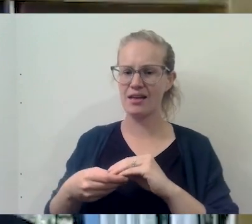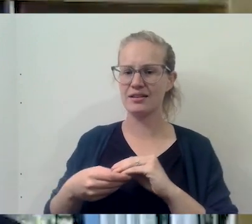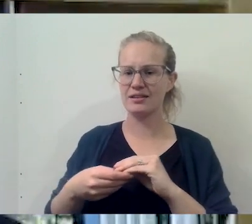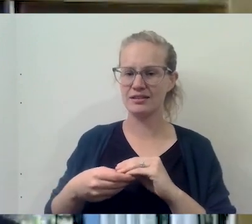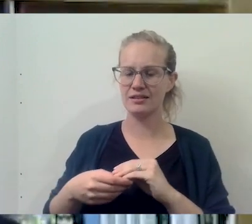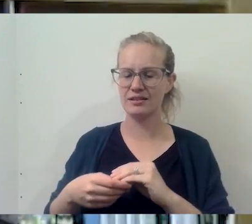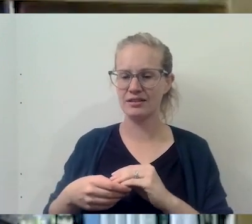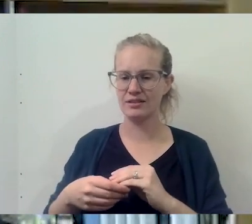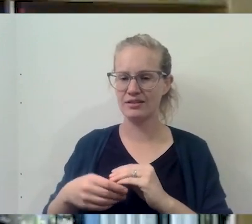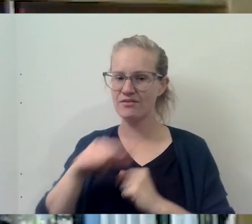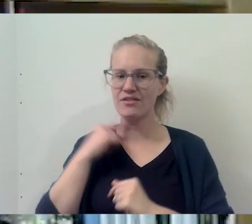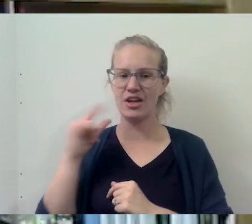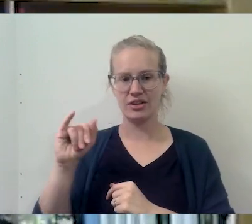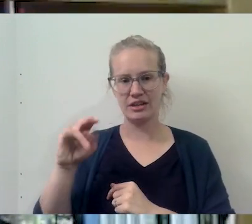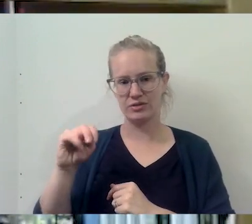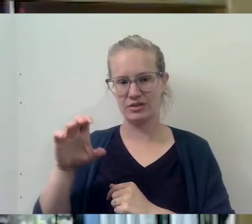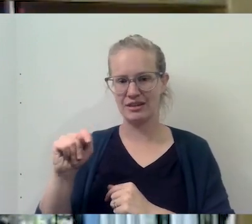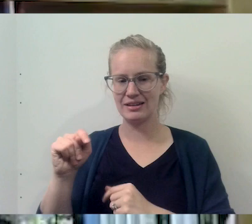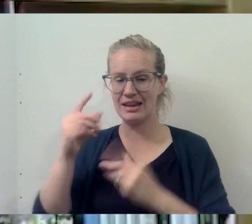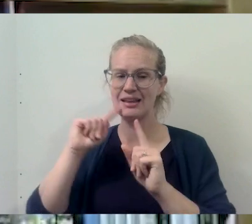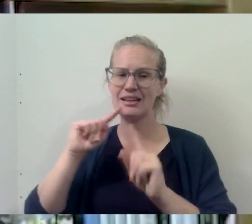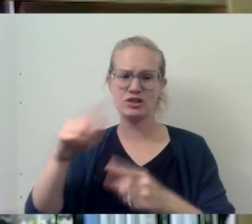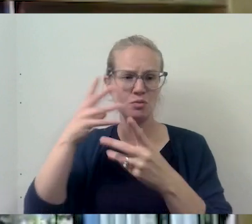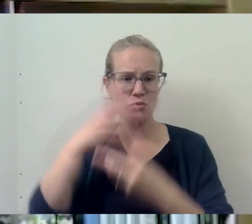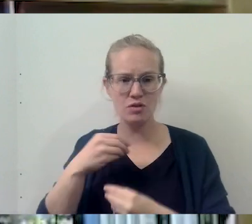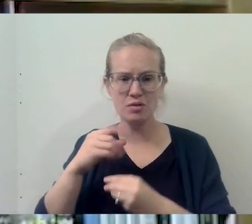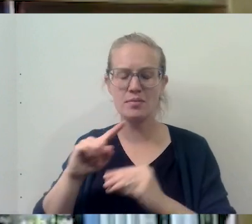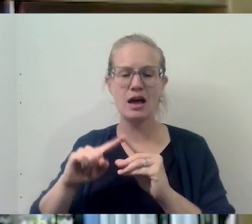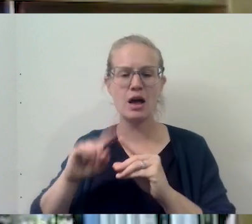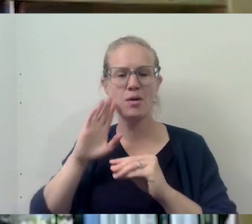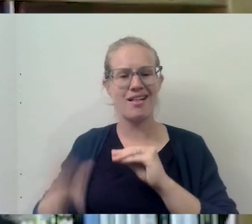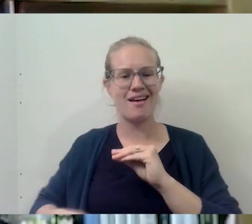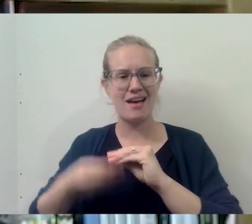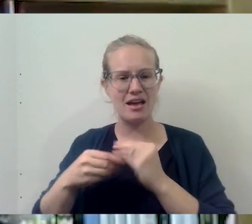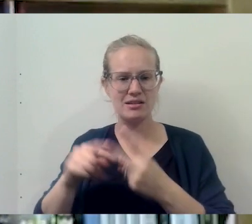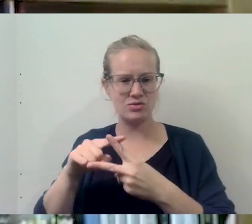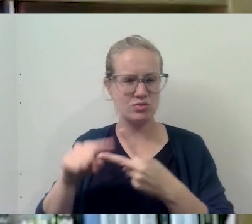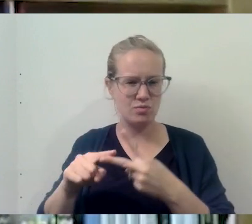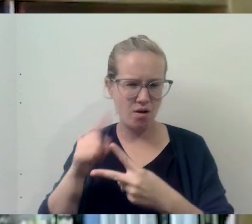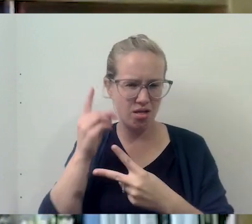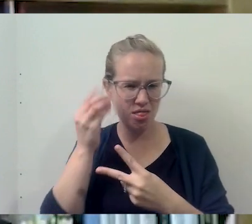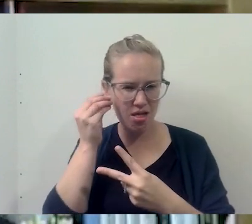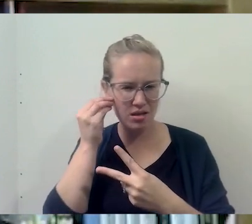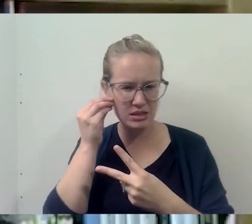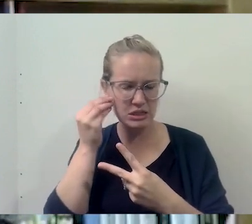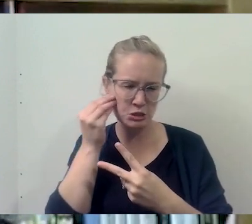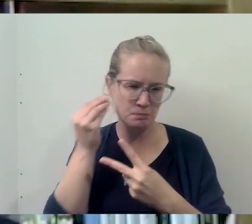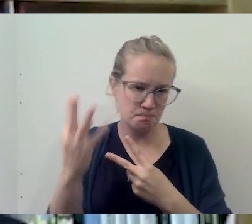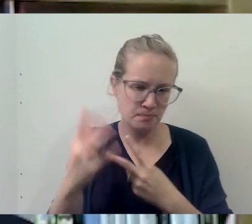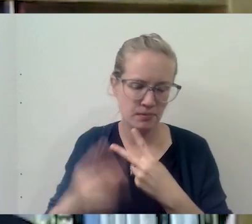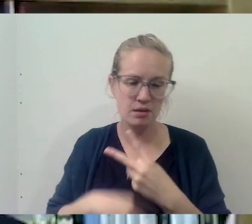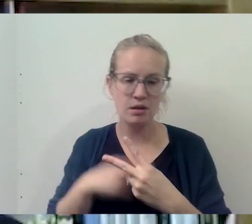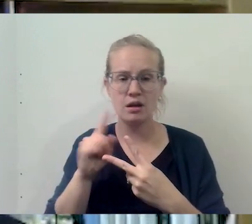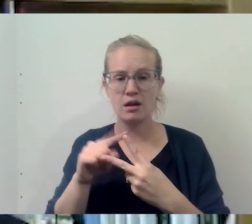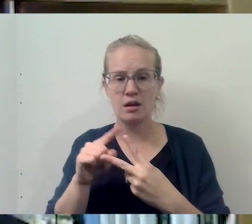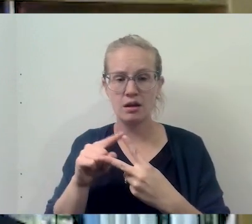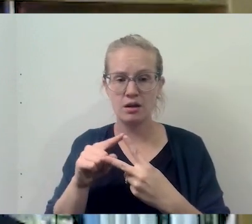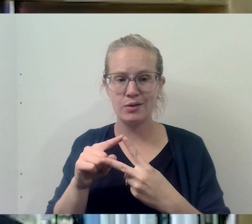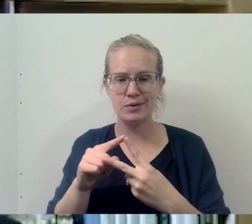uh, Father Innocent, I think, answered the question so beautifully, but I'll just add two other thoughts to it. One is that, as we probably know,